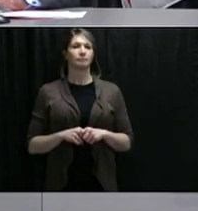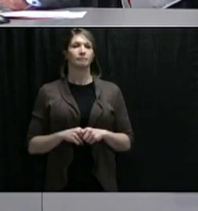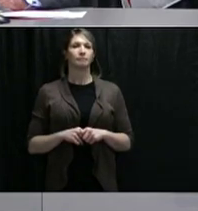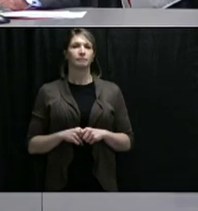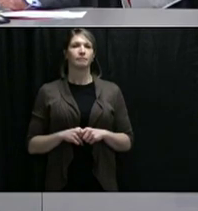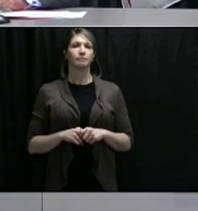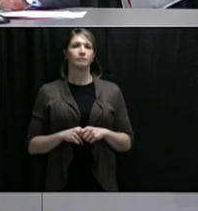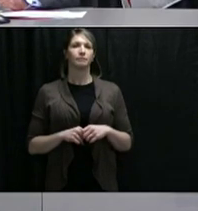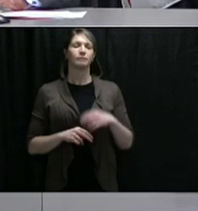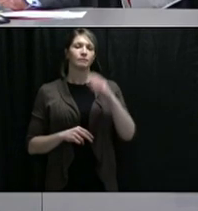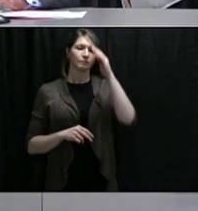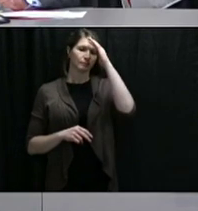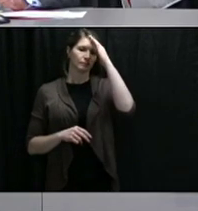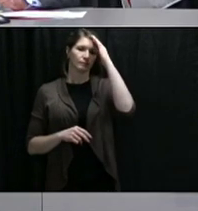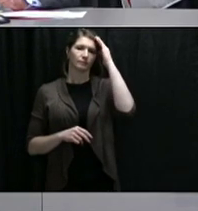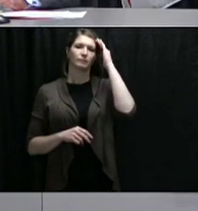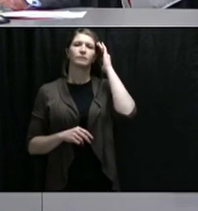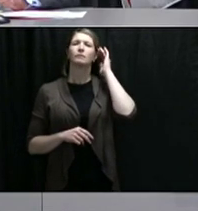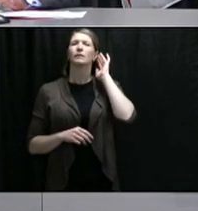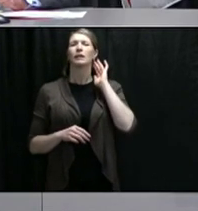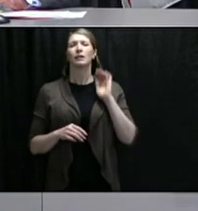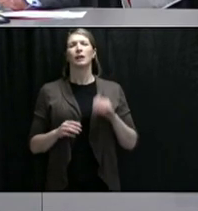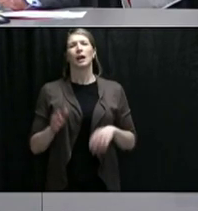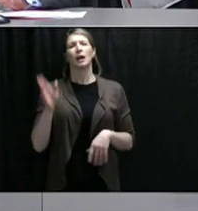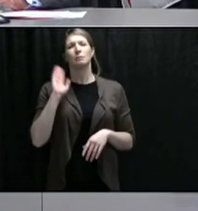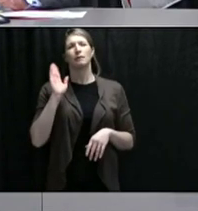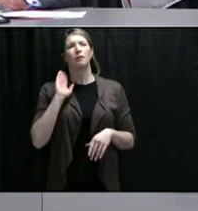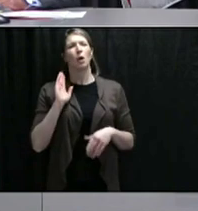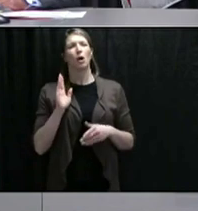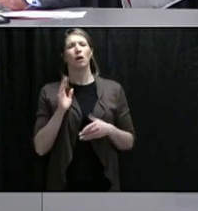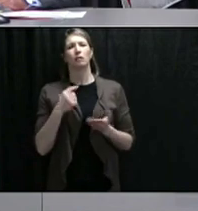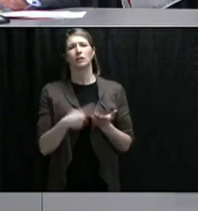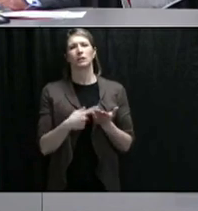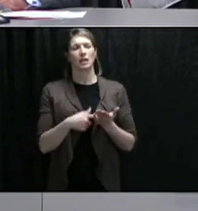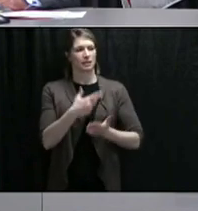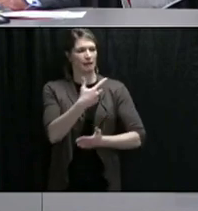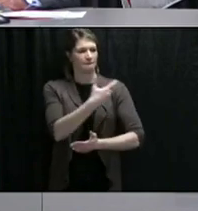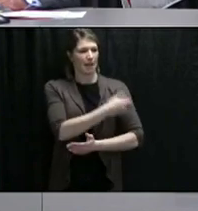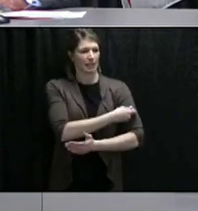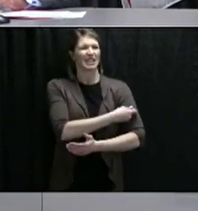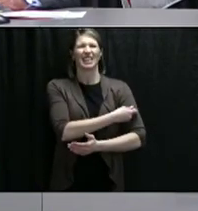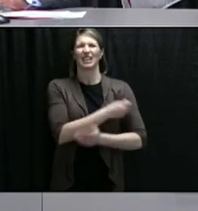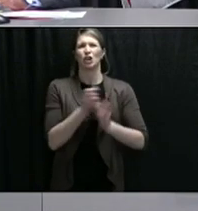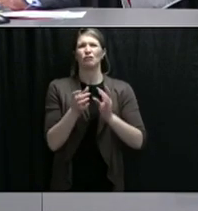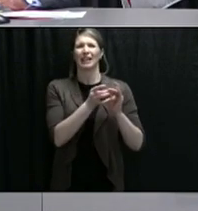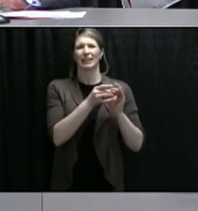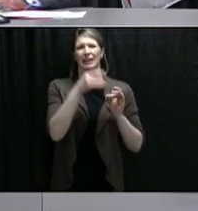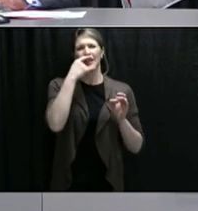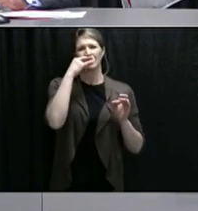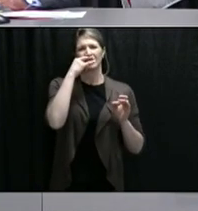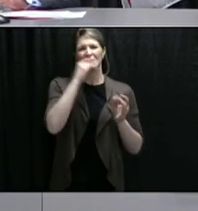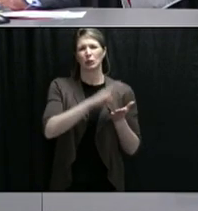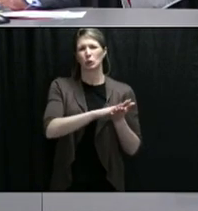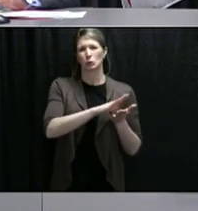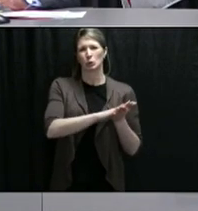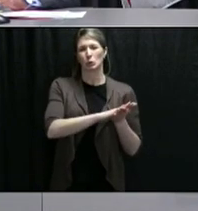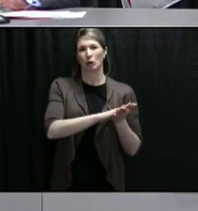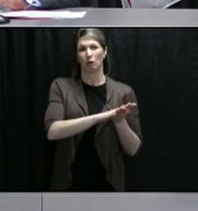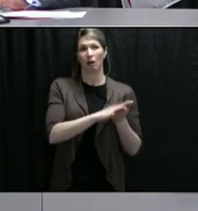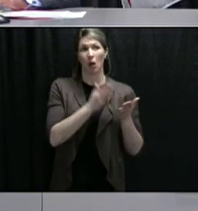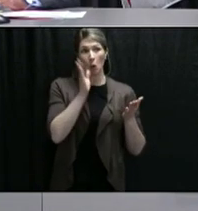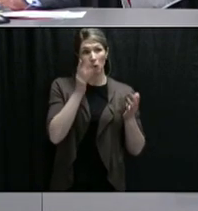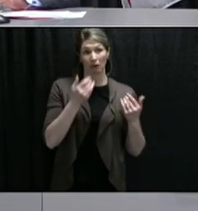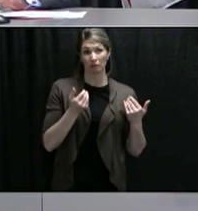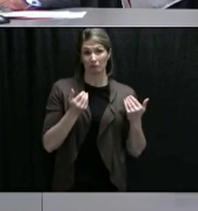You had briefly mentioned vaccines before, and I posed the question about what this means for school-aged children. Do we have any further clarification